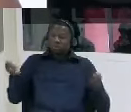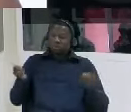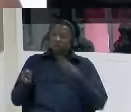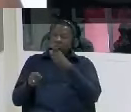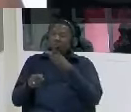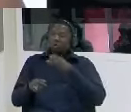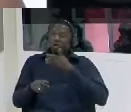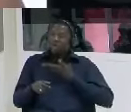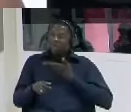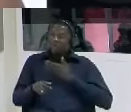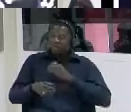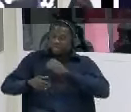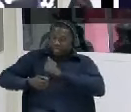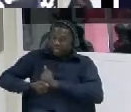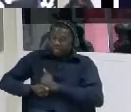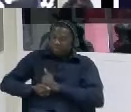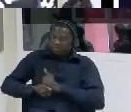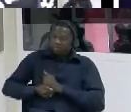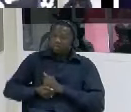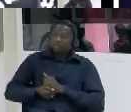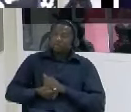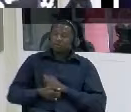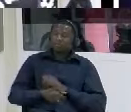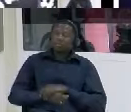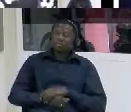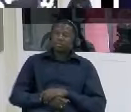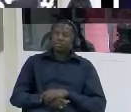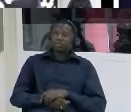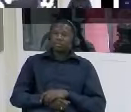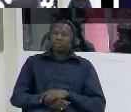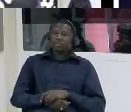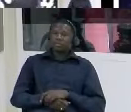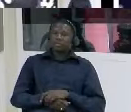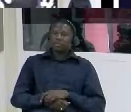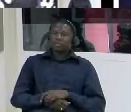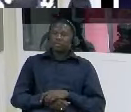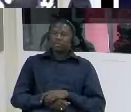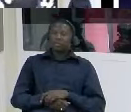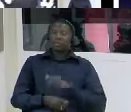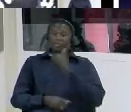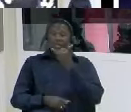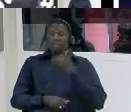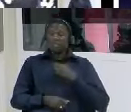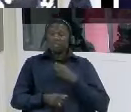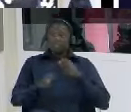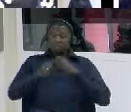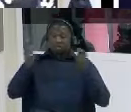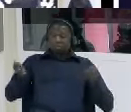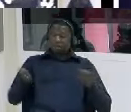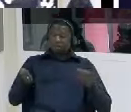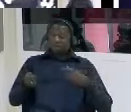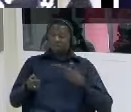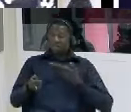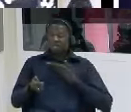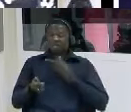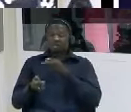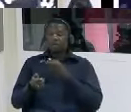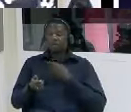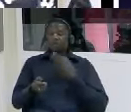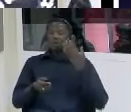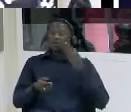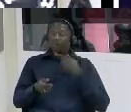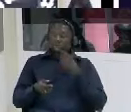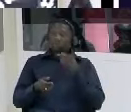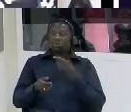no the newspapers i have was that during the trial at the end of the trial when i was acute and discharged and others were